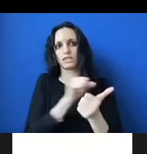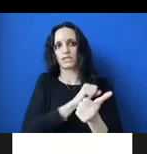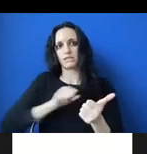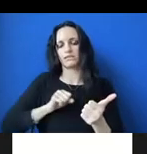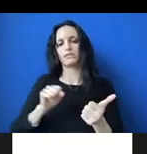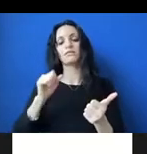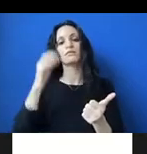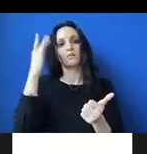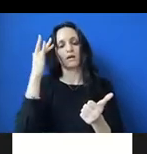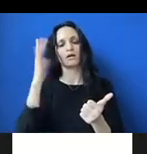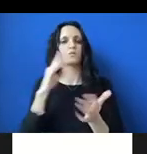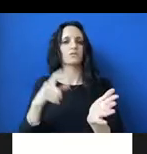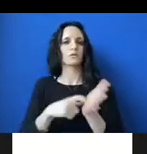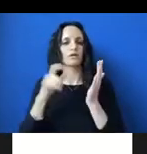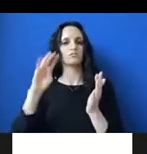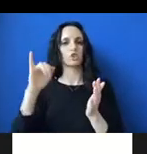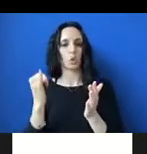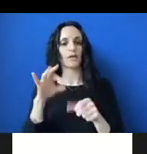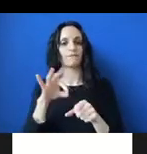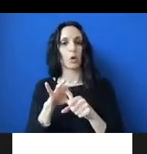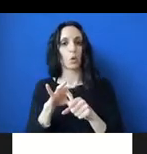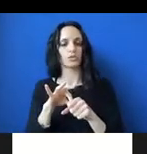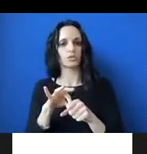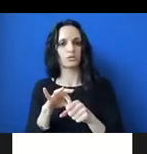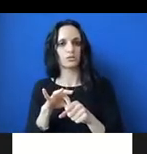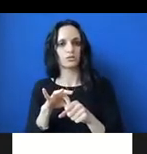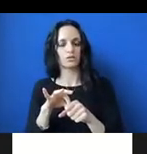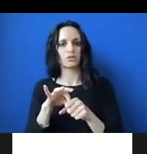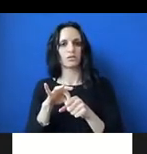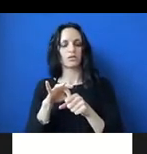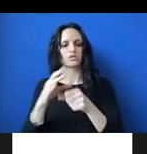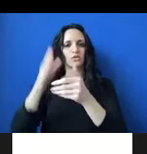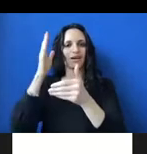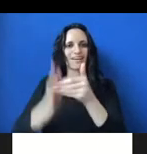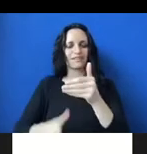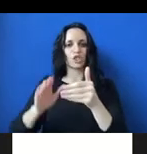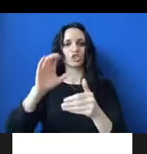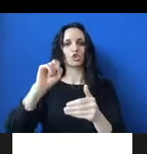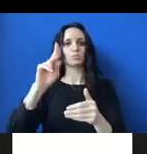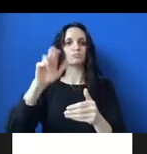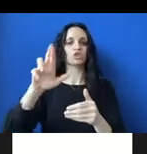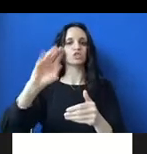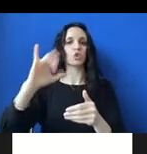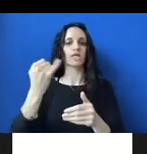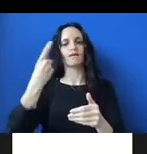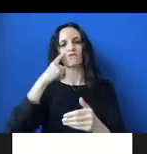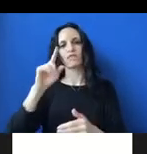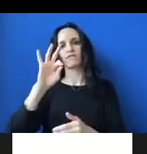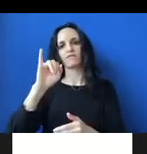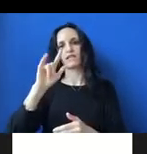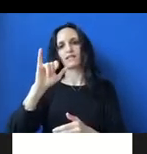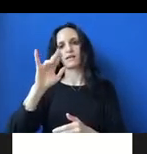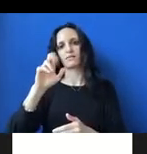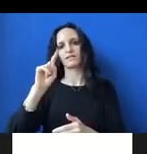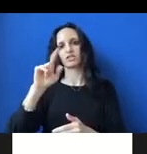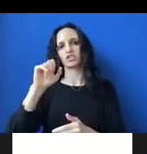require a majority of votes to end the supermajority for the filibuster. And Joe Manchin III of West